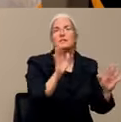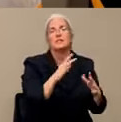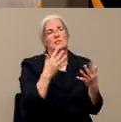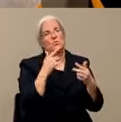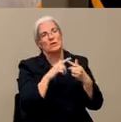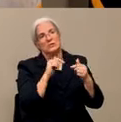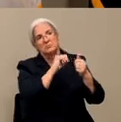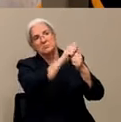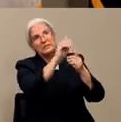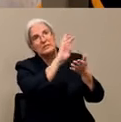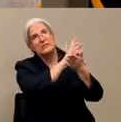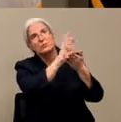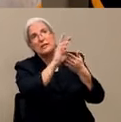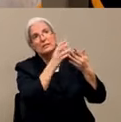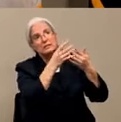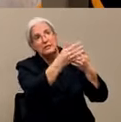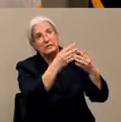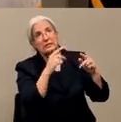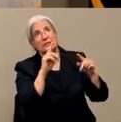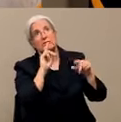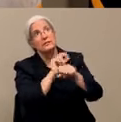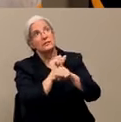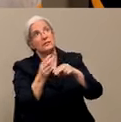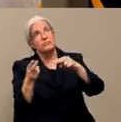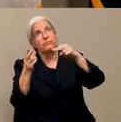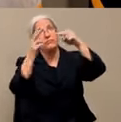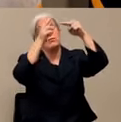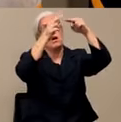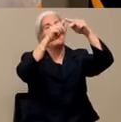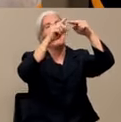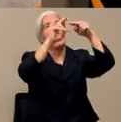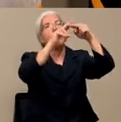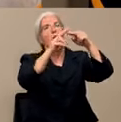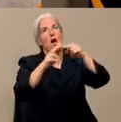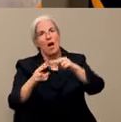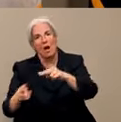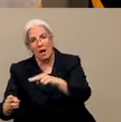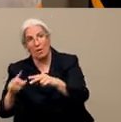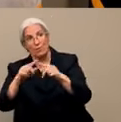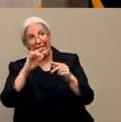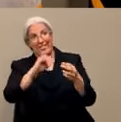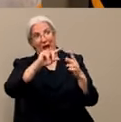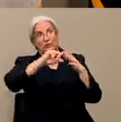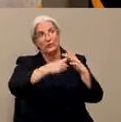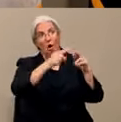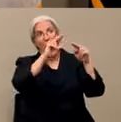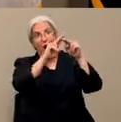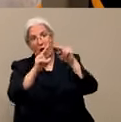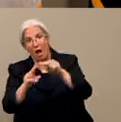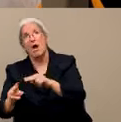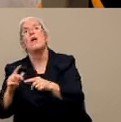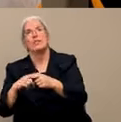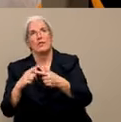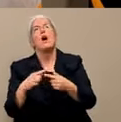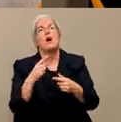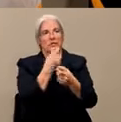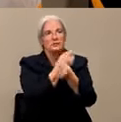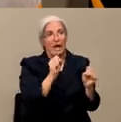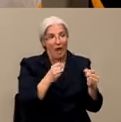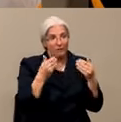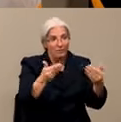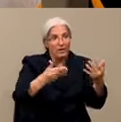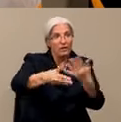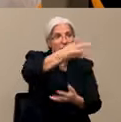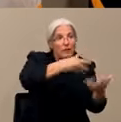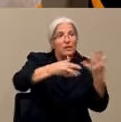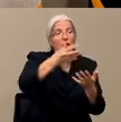we go up to our peak activity and come back down before it's safe for us to start in England. And one of the ways